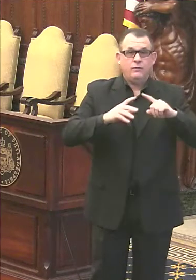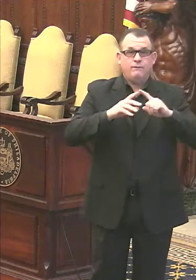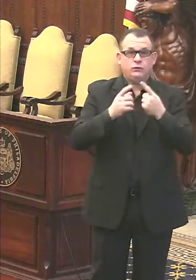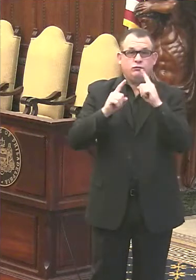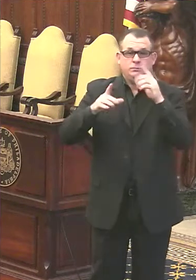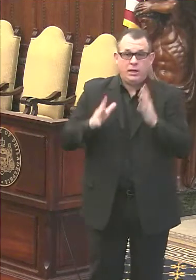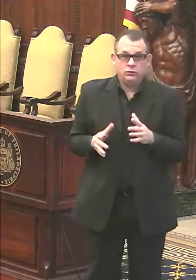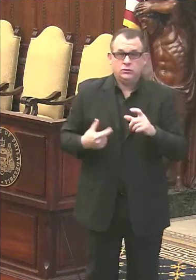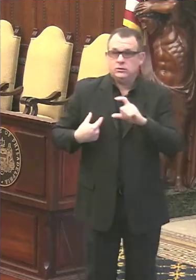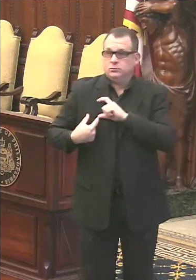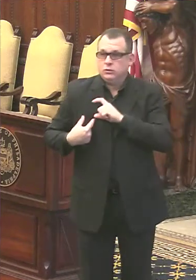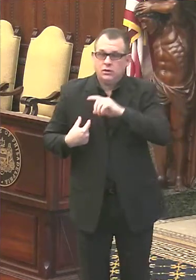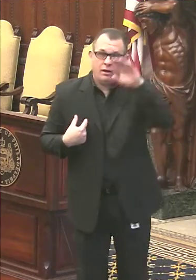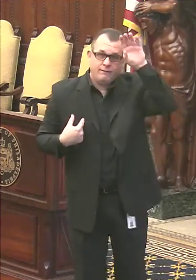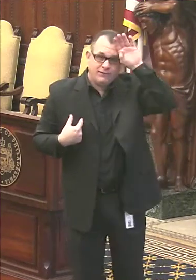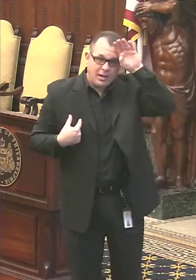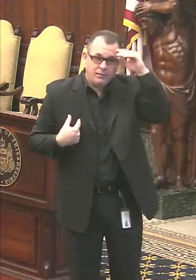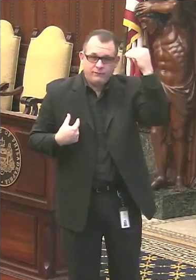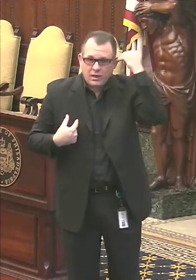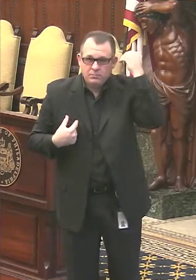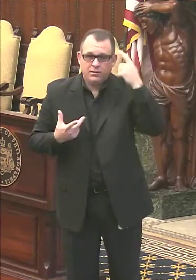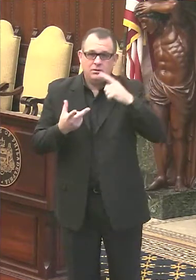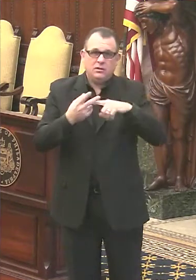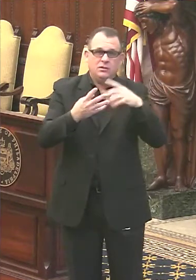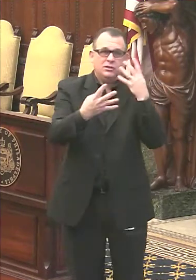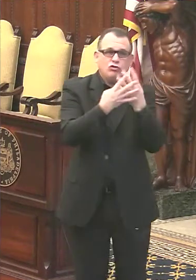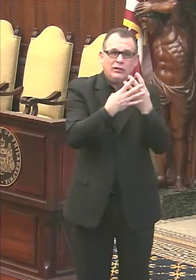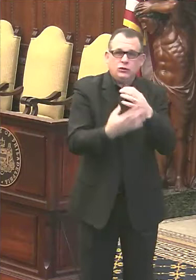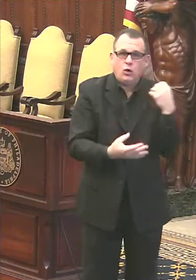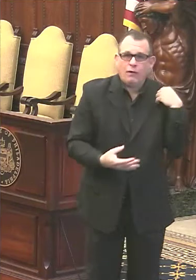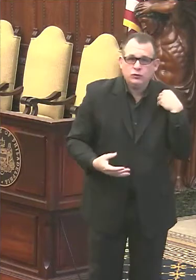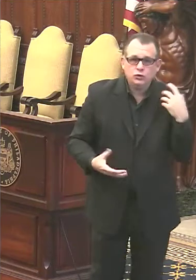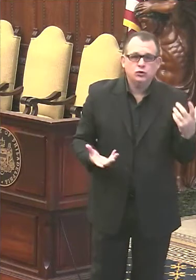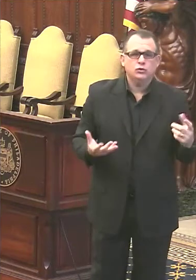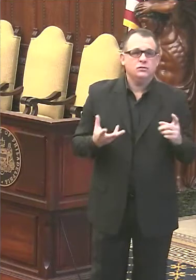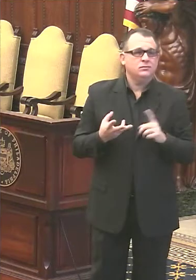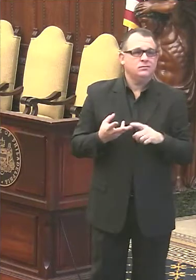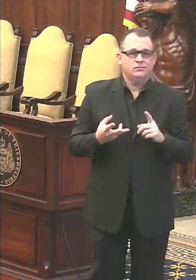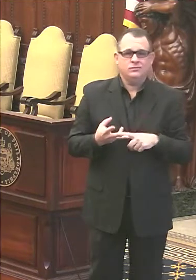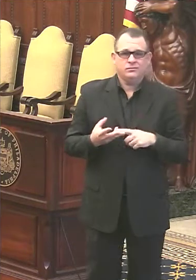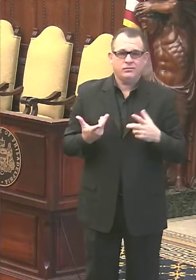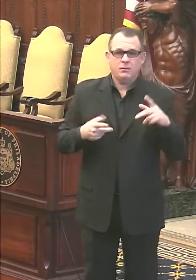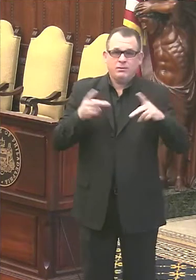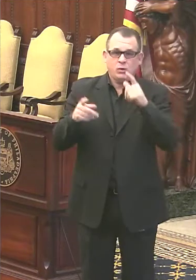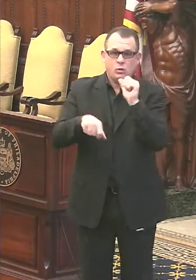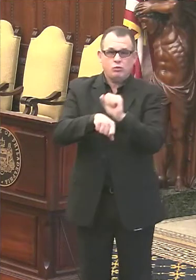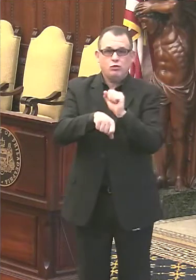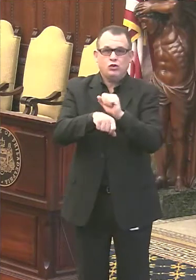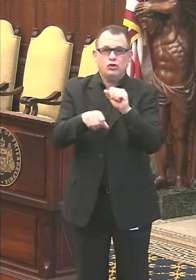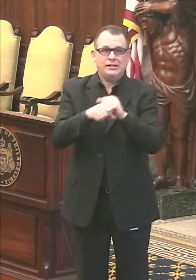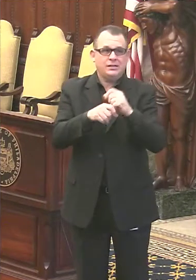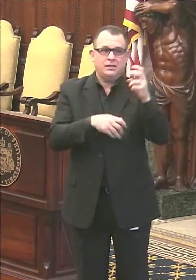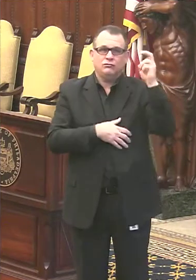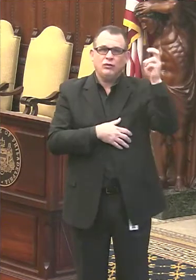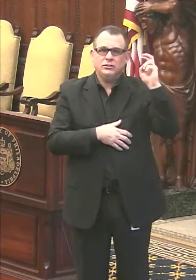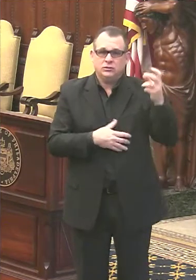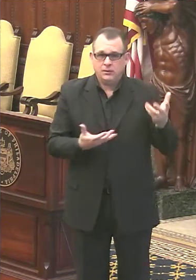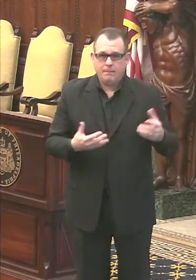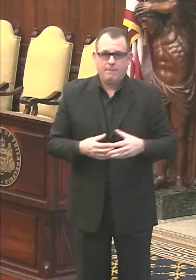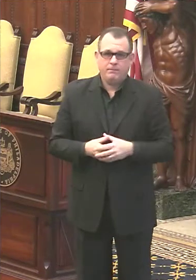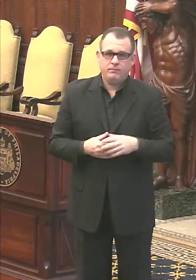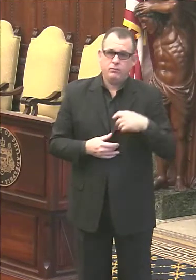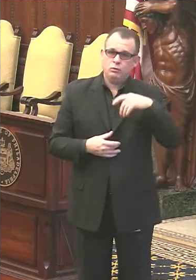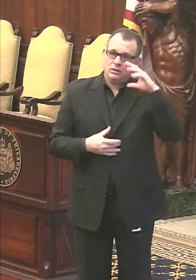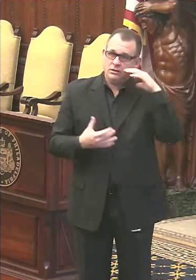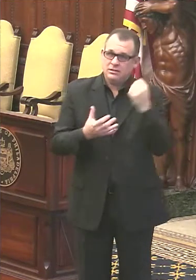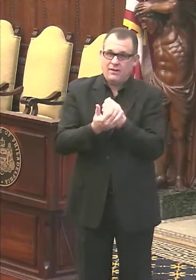corrections officers, service providers who work with vulnerable populations, and people who work in public transit. Now, it's going to take us a few weeks to get through